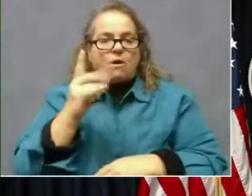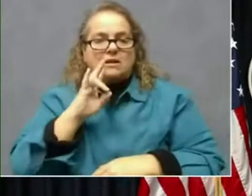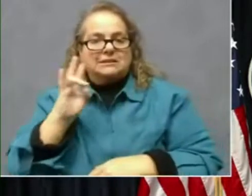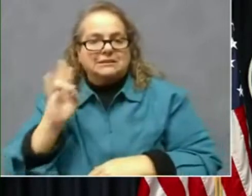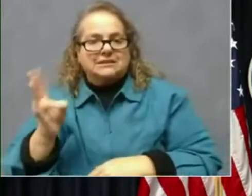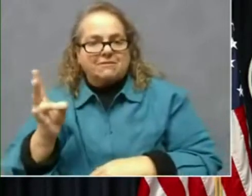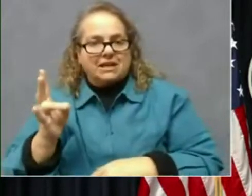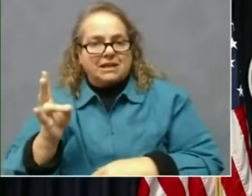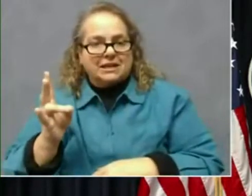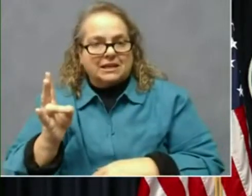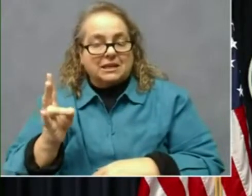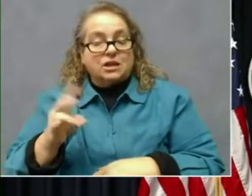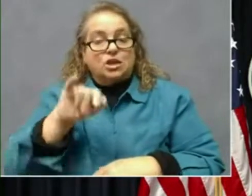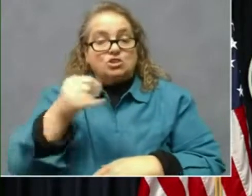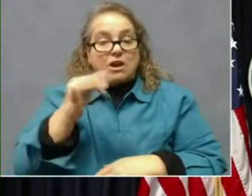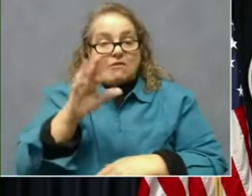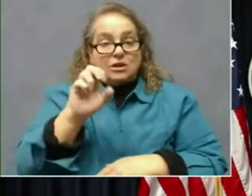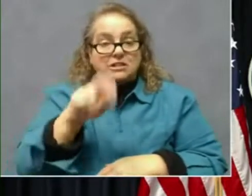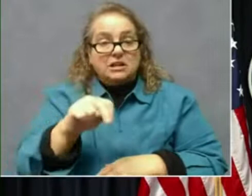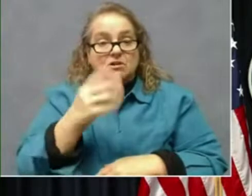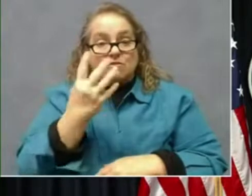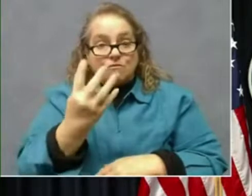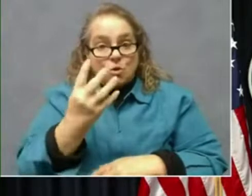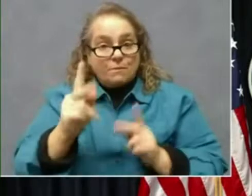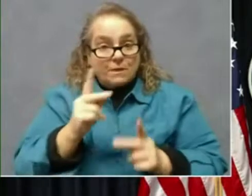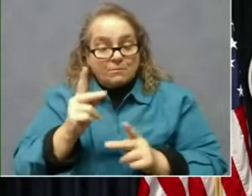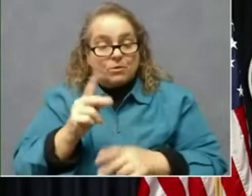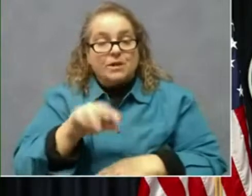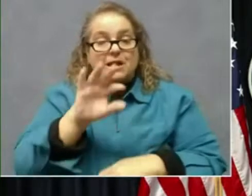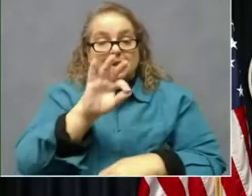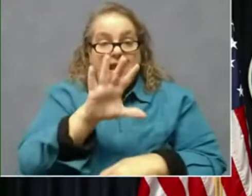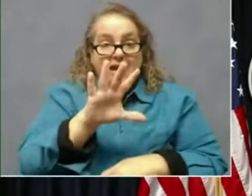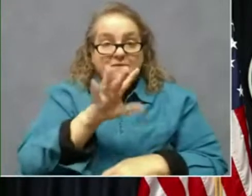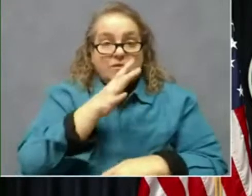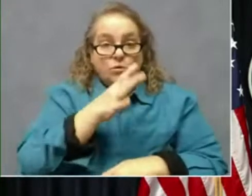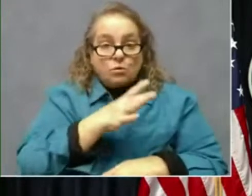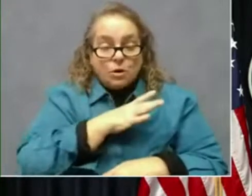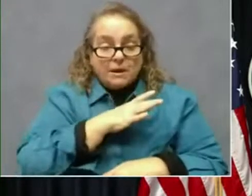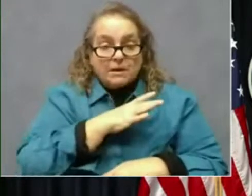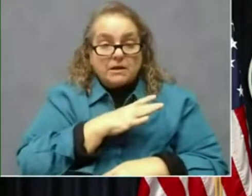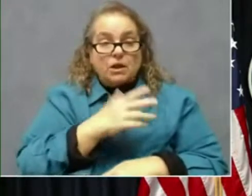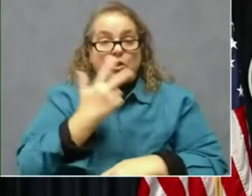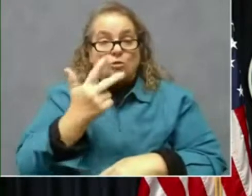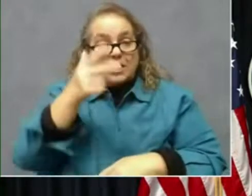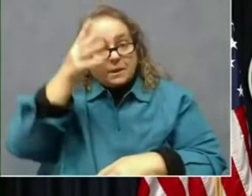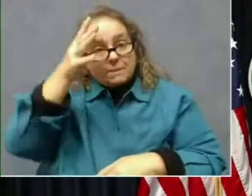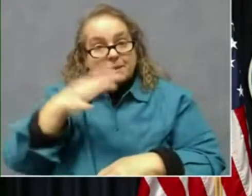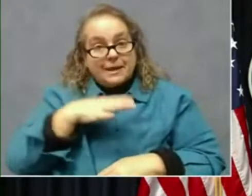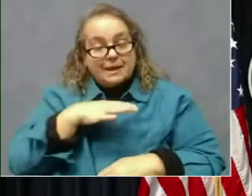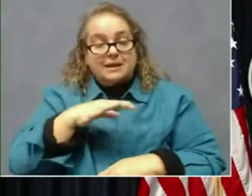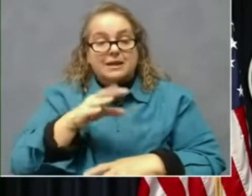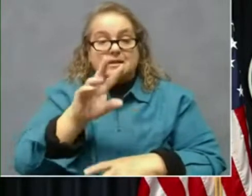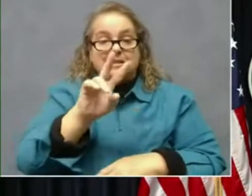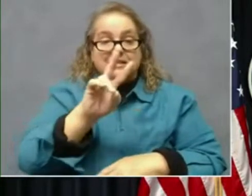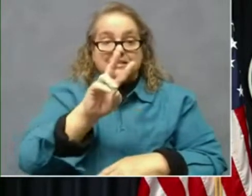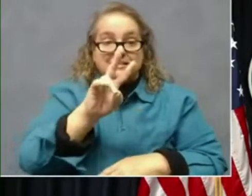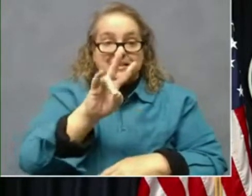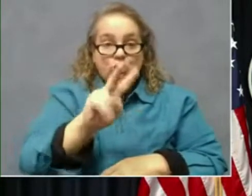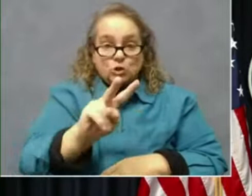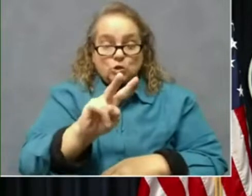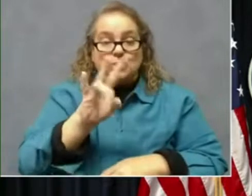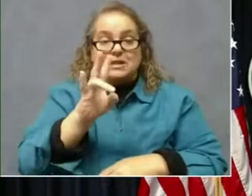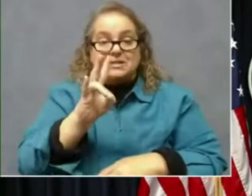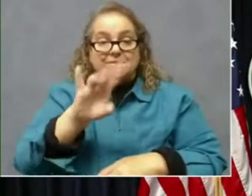In Jefferson, we lost four individuals, a 95-year-old woman and three men ages 72, 78, and